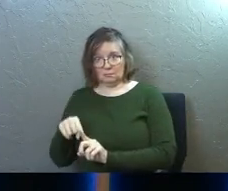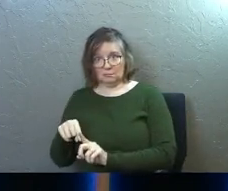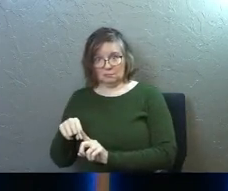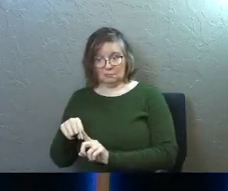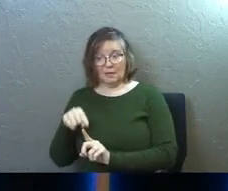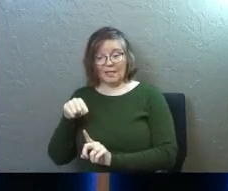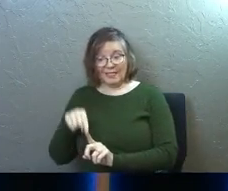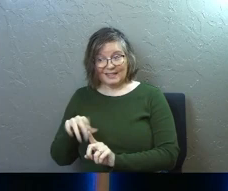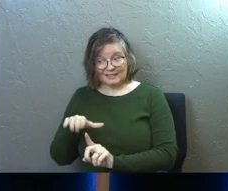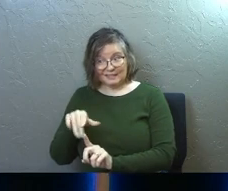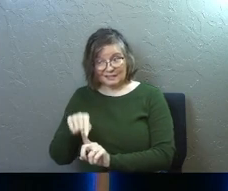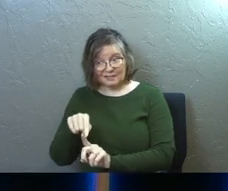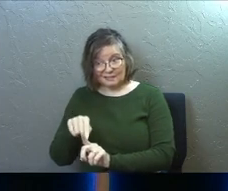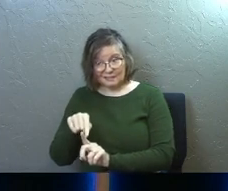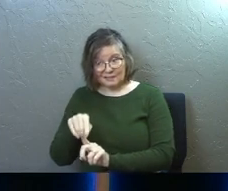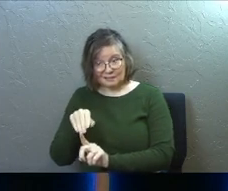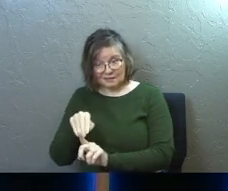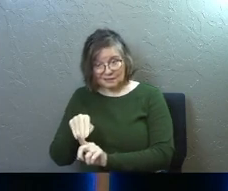this.